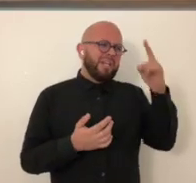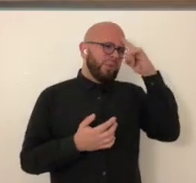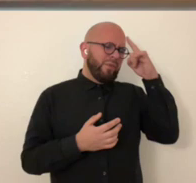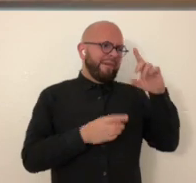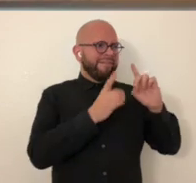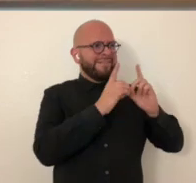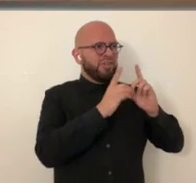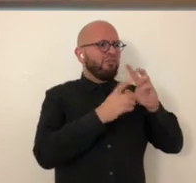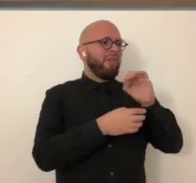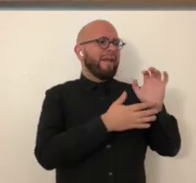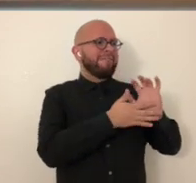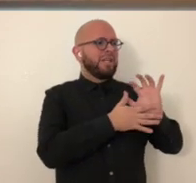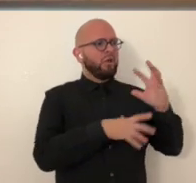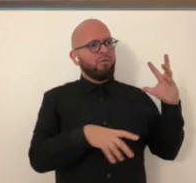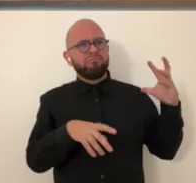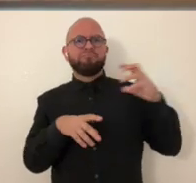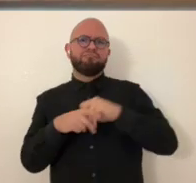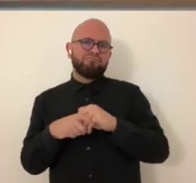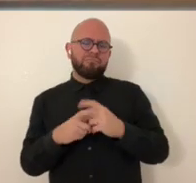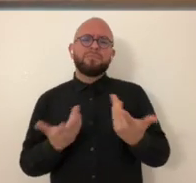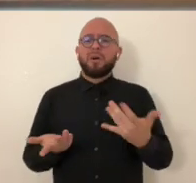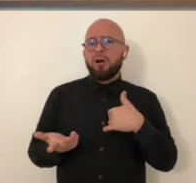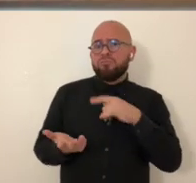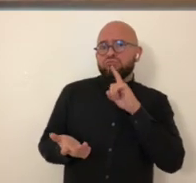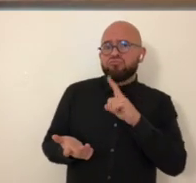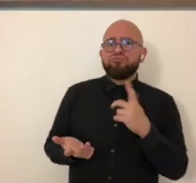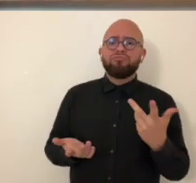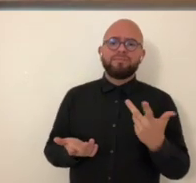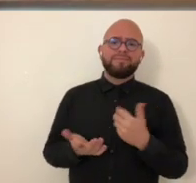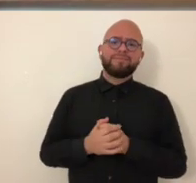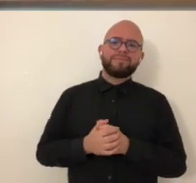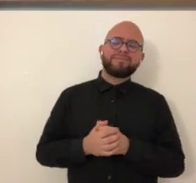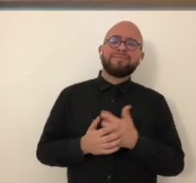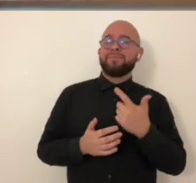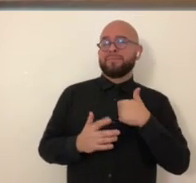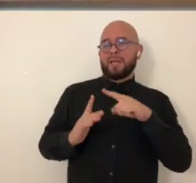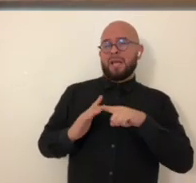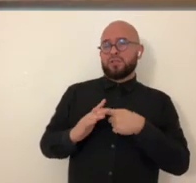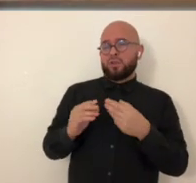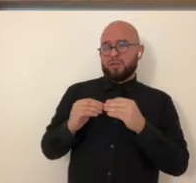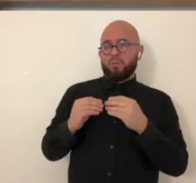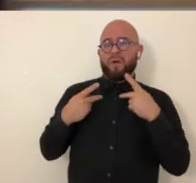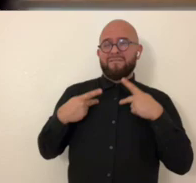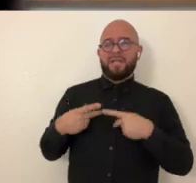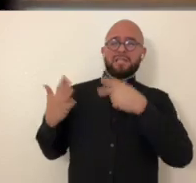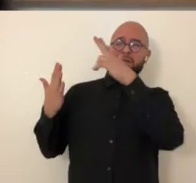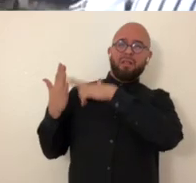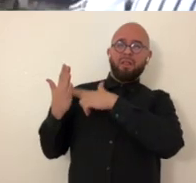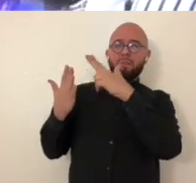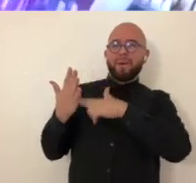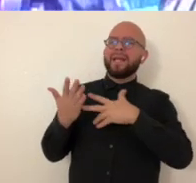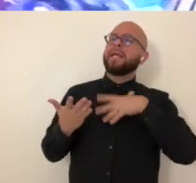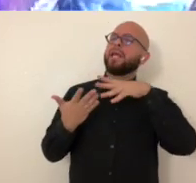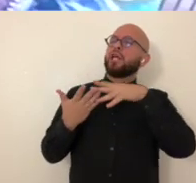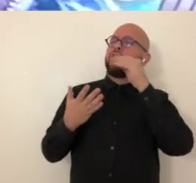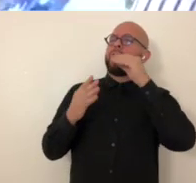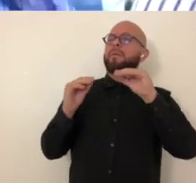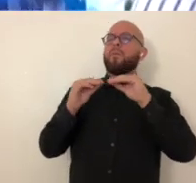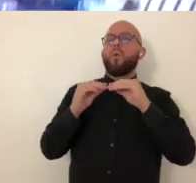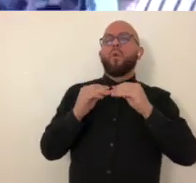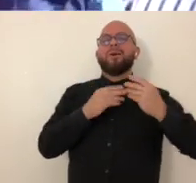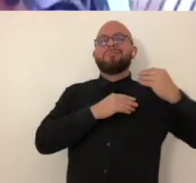beautiful pieces what made you think about uh incorporating digital and video into the pieces sure um i mean my